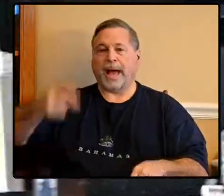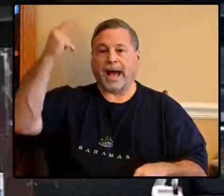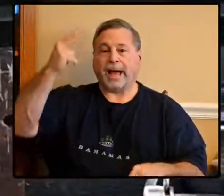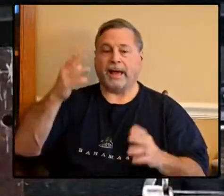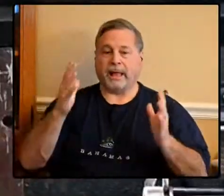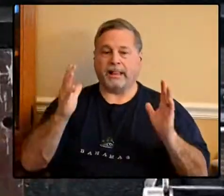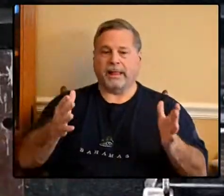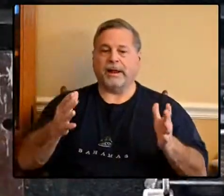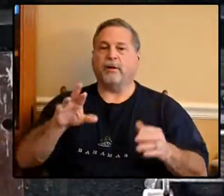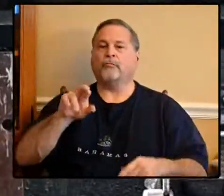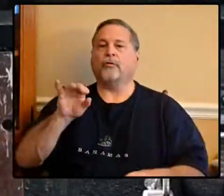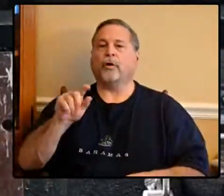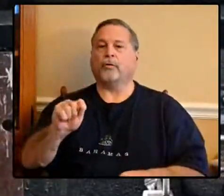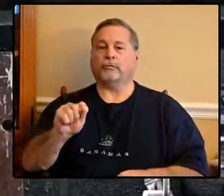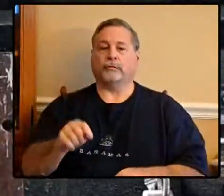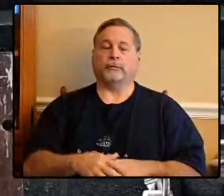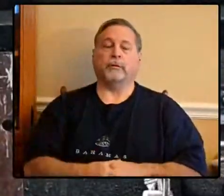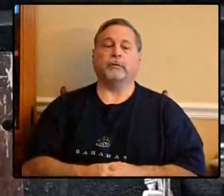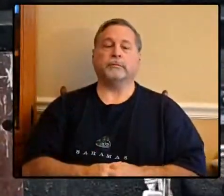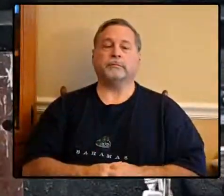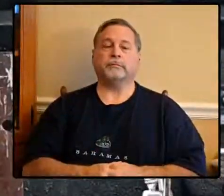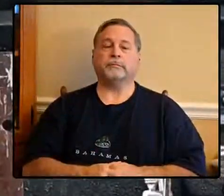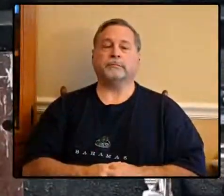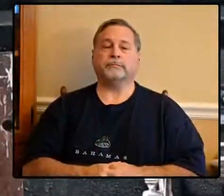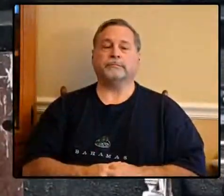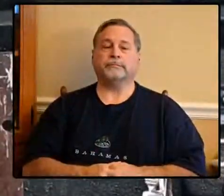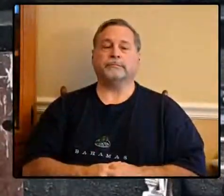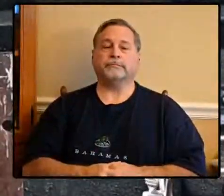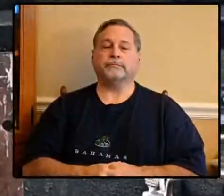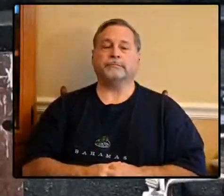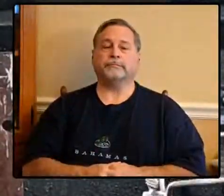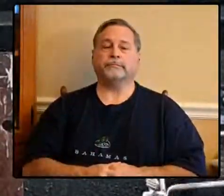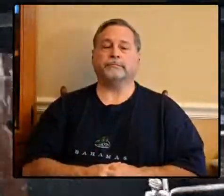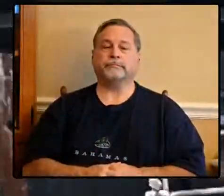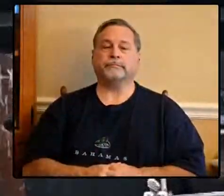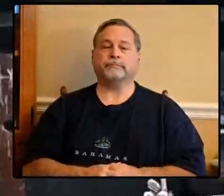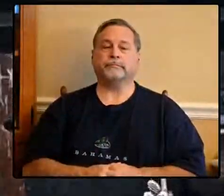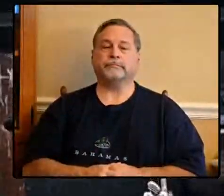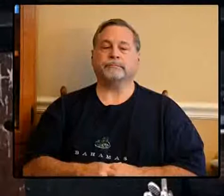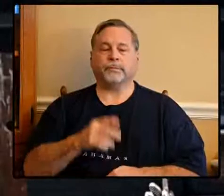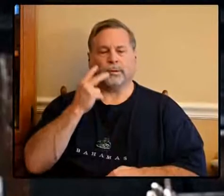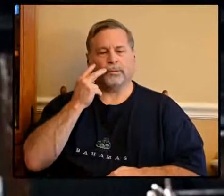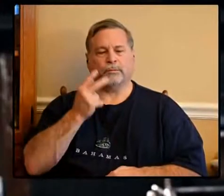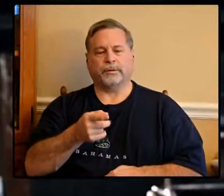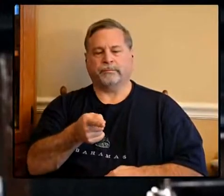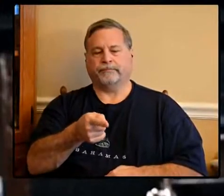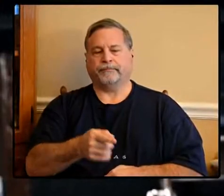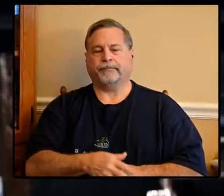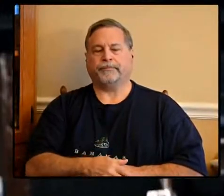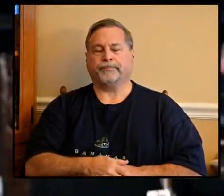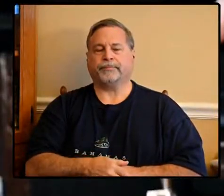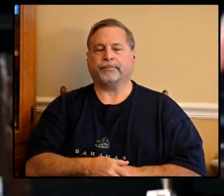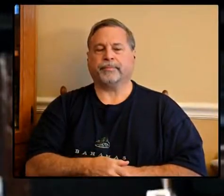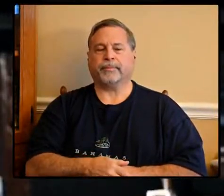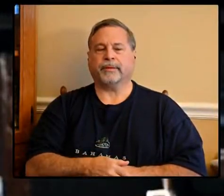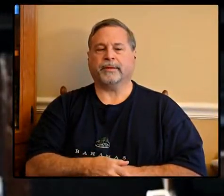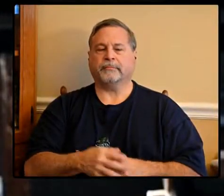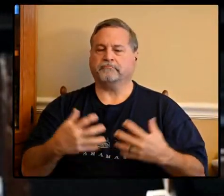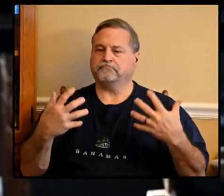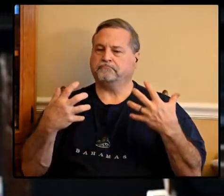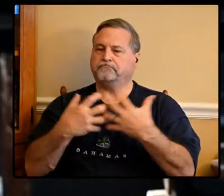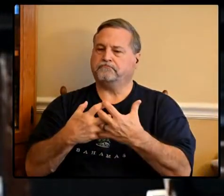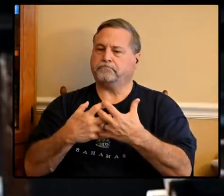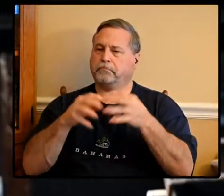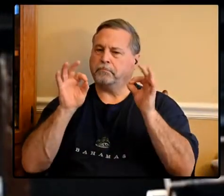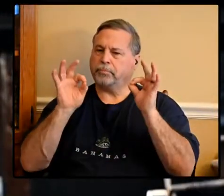as you can see this unit fits right on the spit